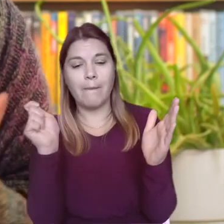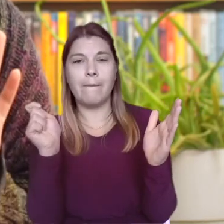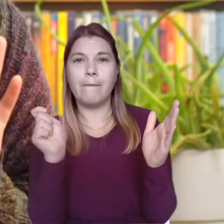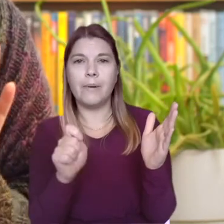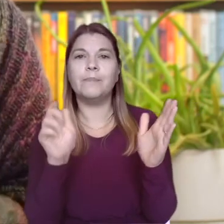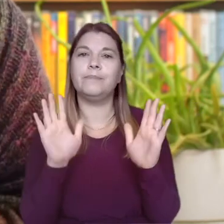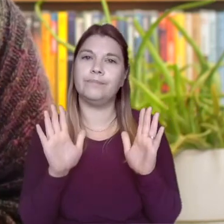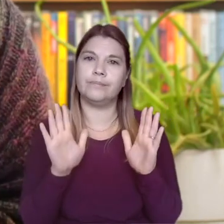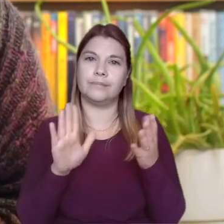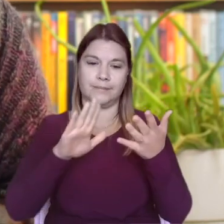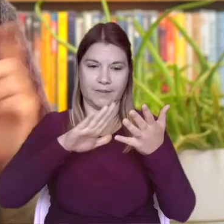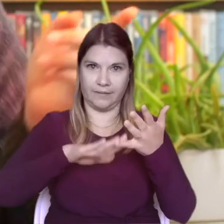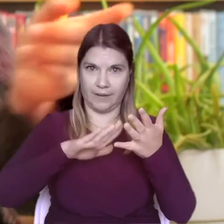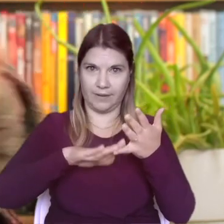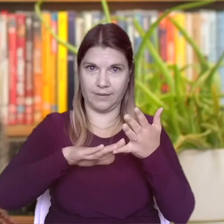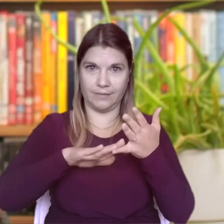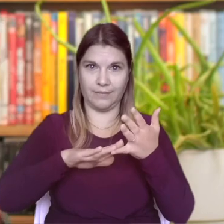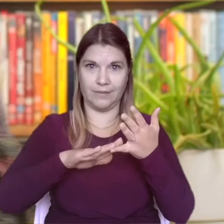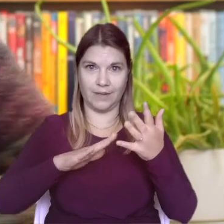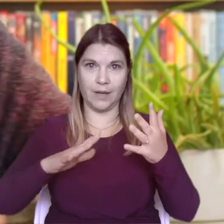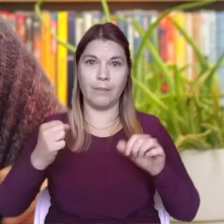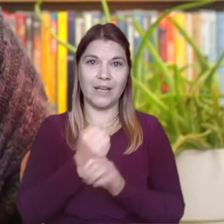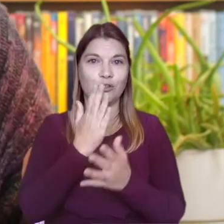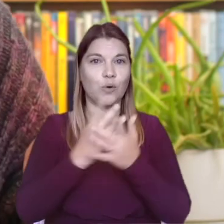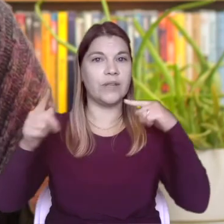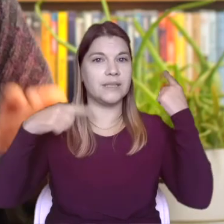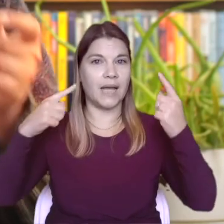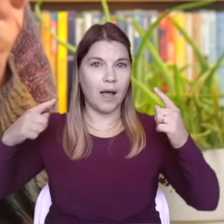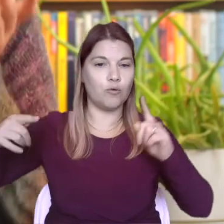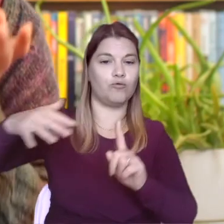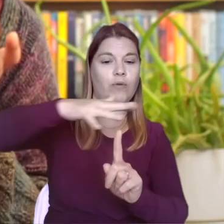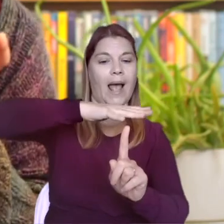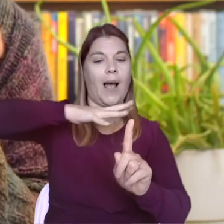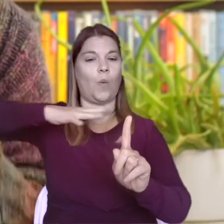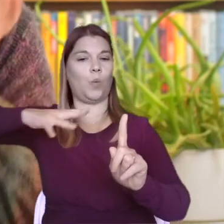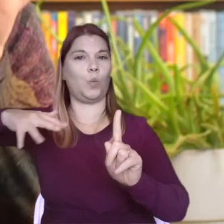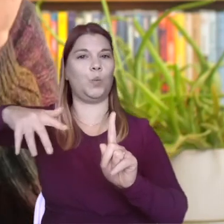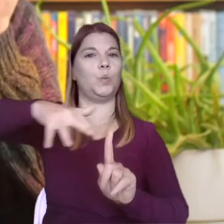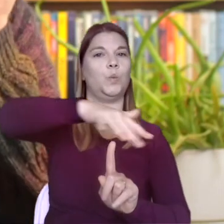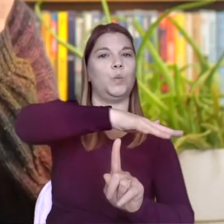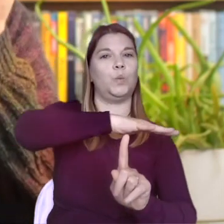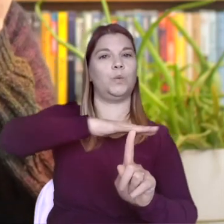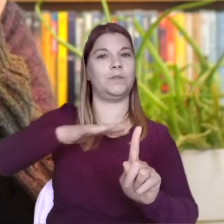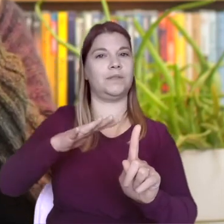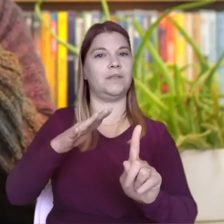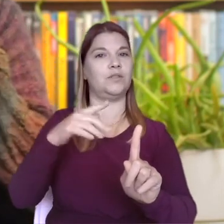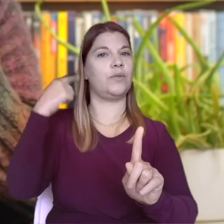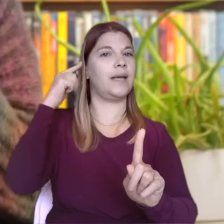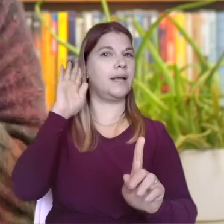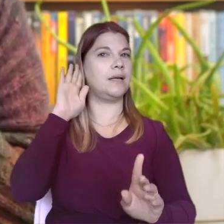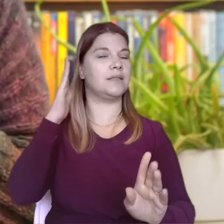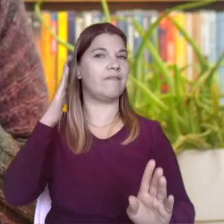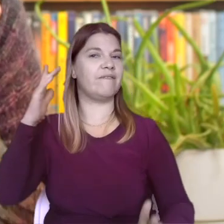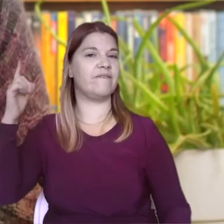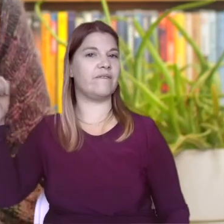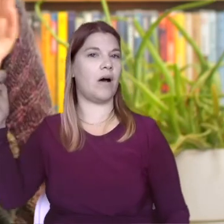Step 5. Surround. Moving around and away from the ears creates